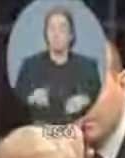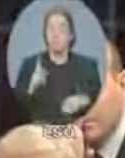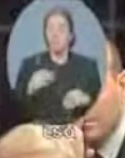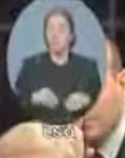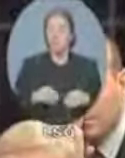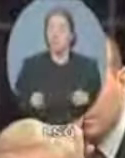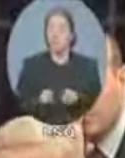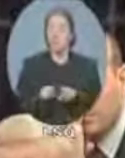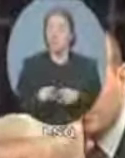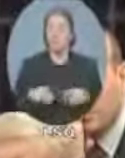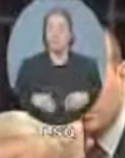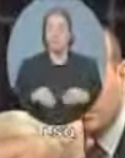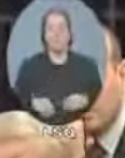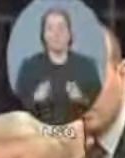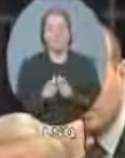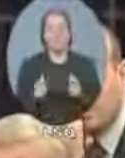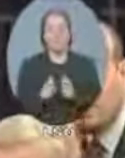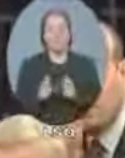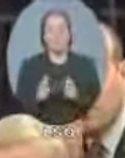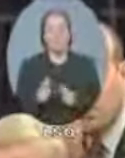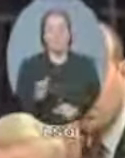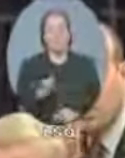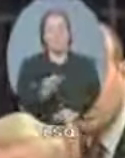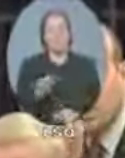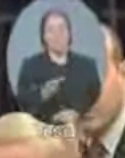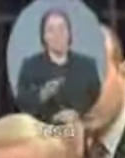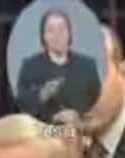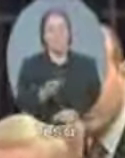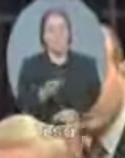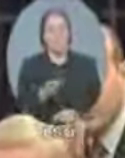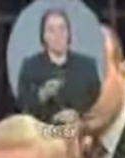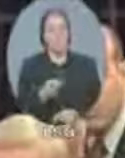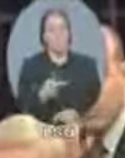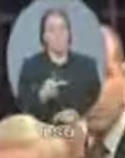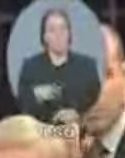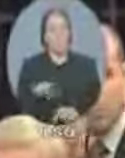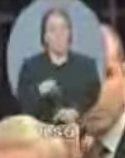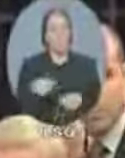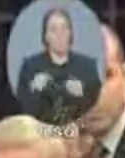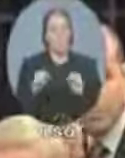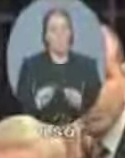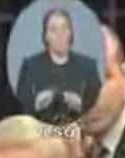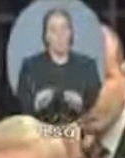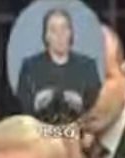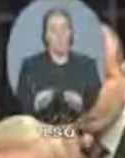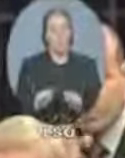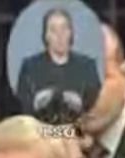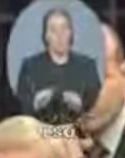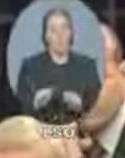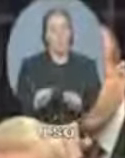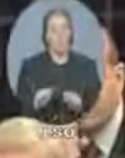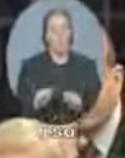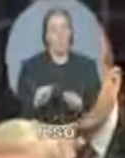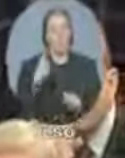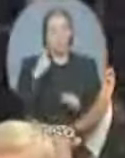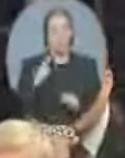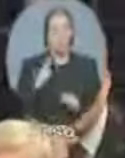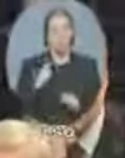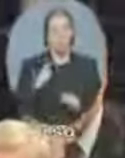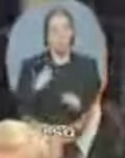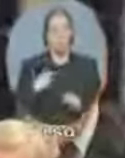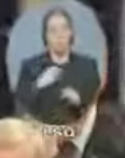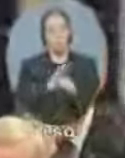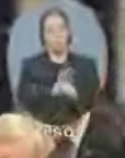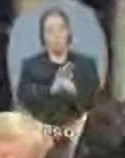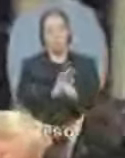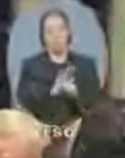exercising the government's authority as we and others have urged, and to reject the takeover of the radar set by an American president.